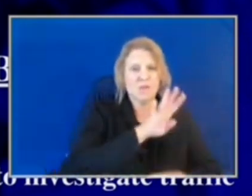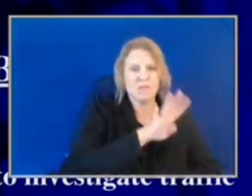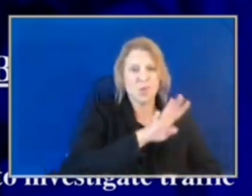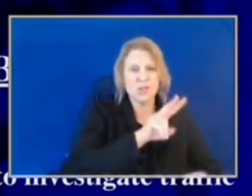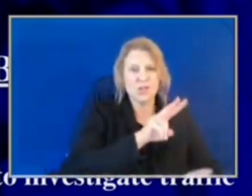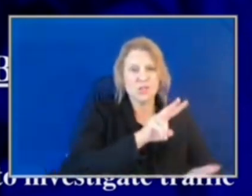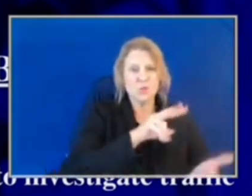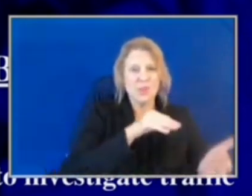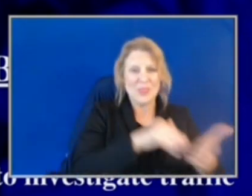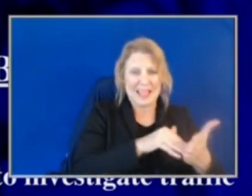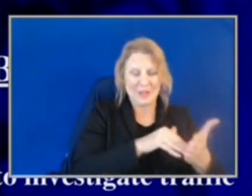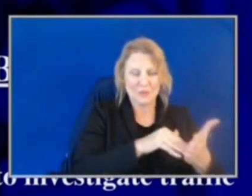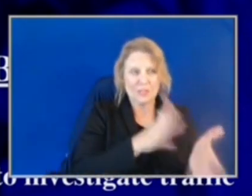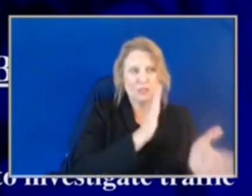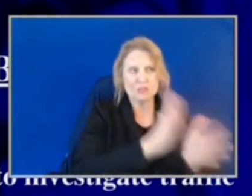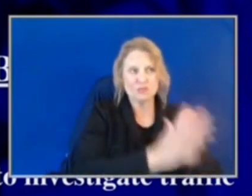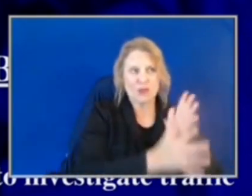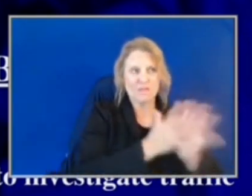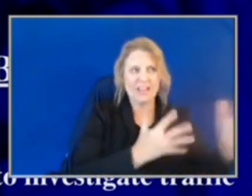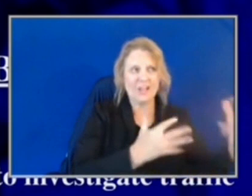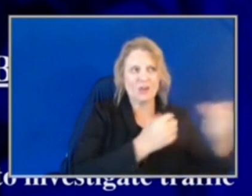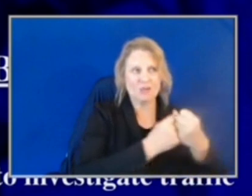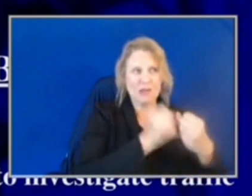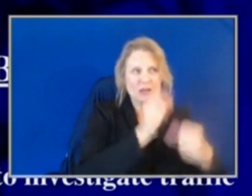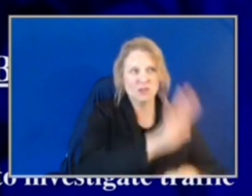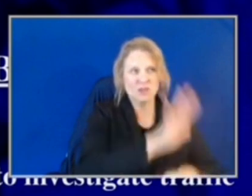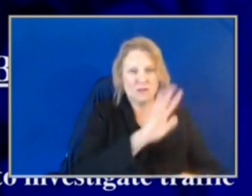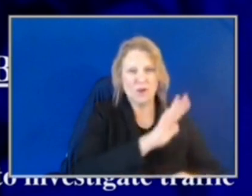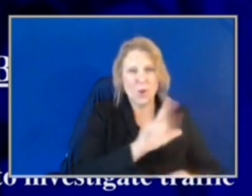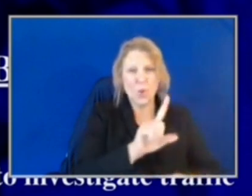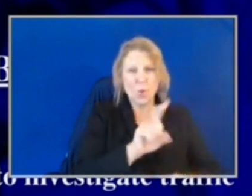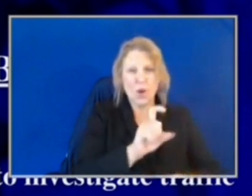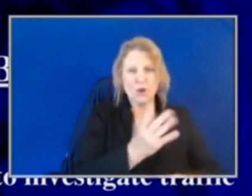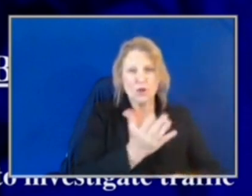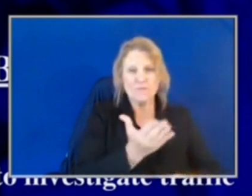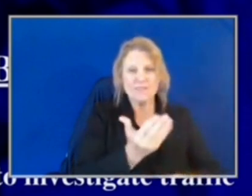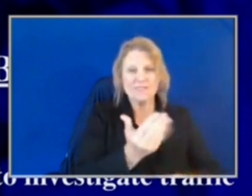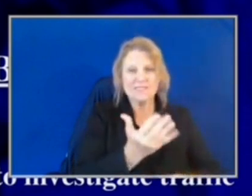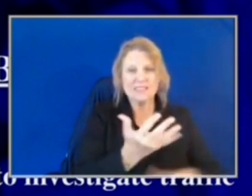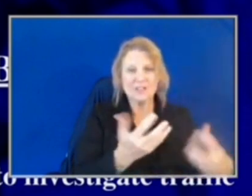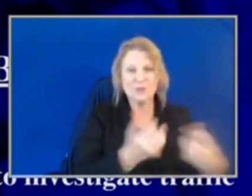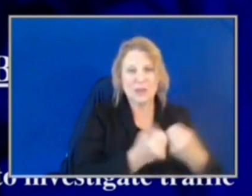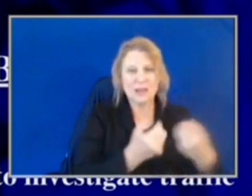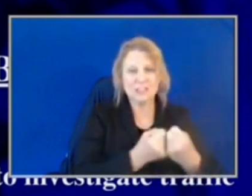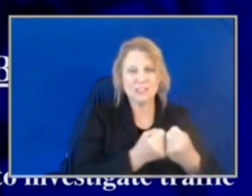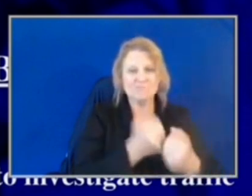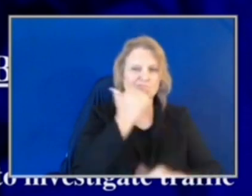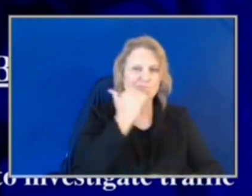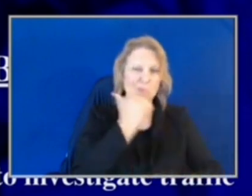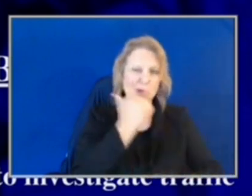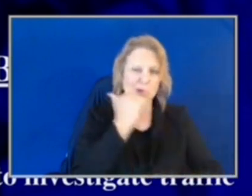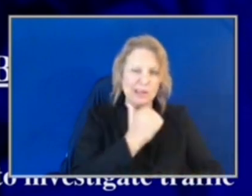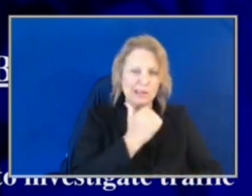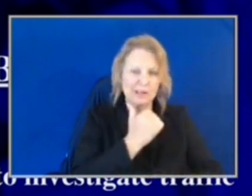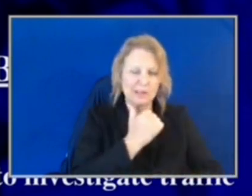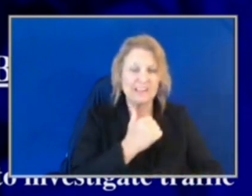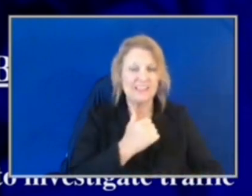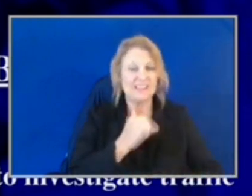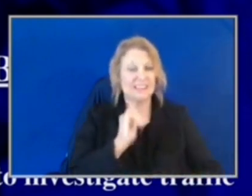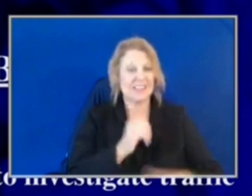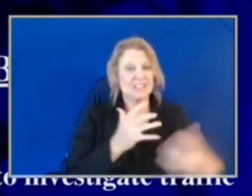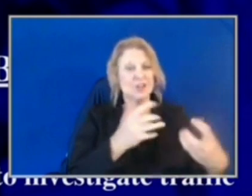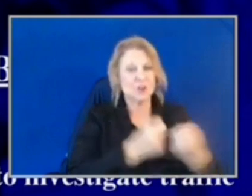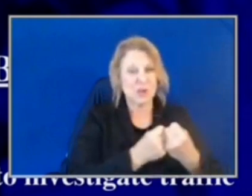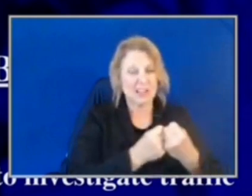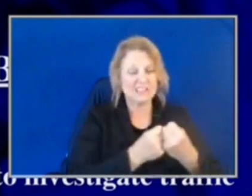crashes, an average of 115 per day. As you can imagine, these crashes impose a tremendous workload,